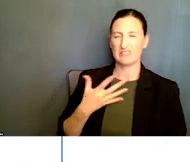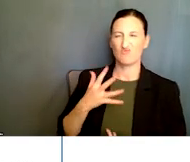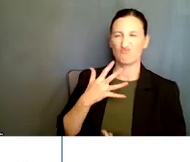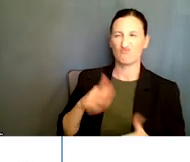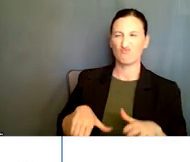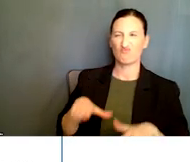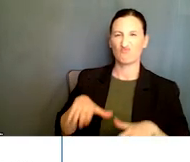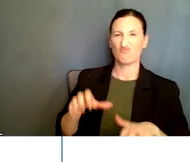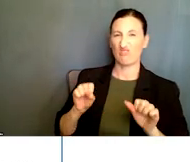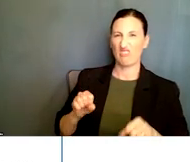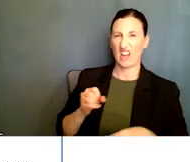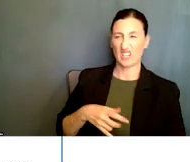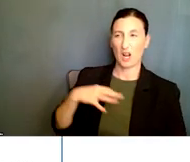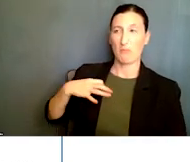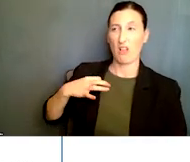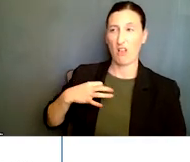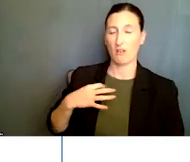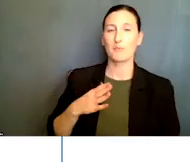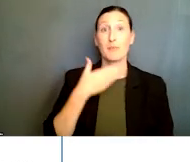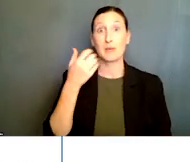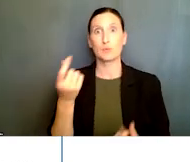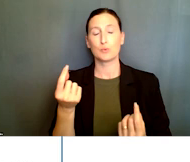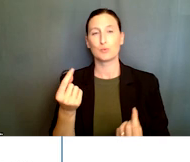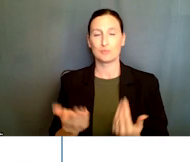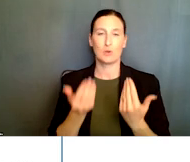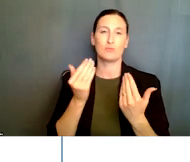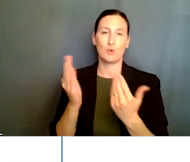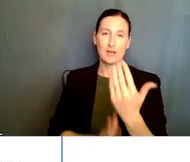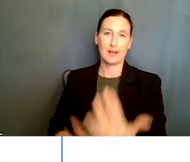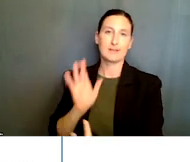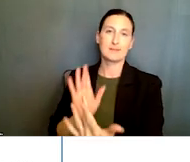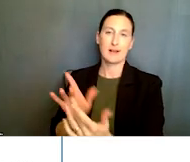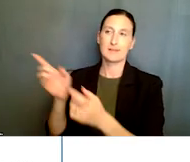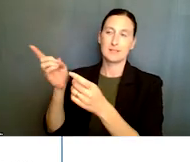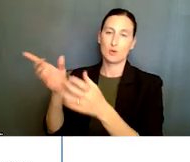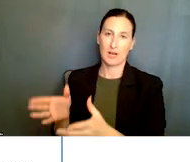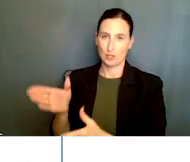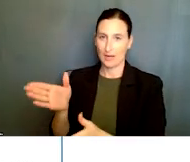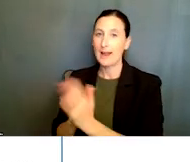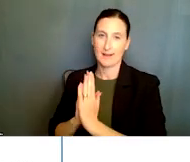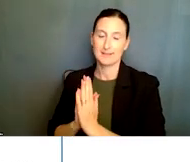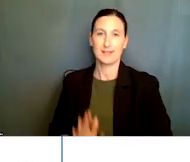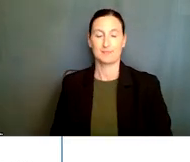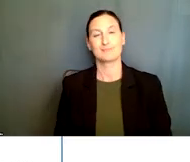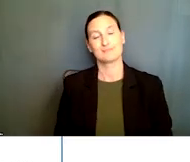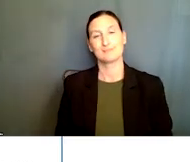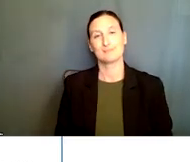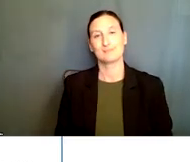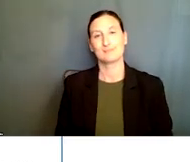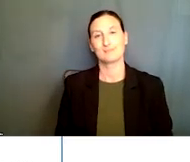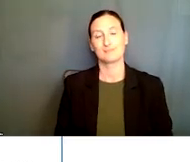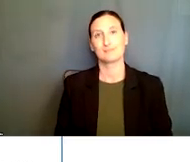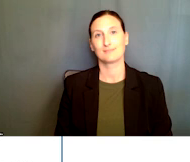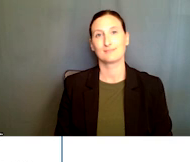institution, the best thing is to just contact a program director and verify that eligibility. In terms of